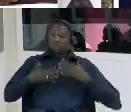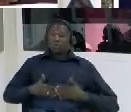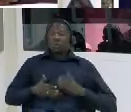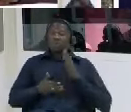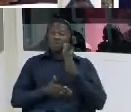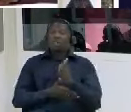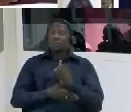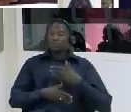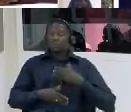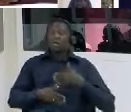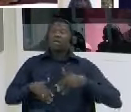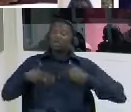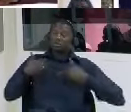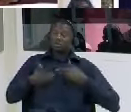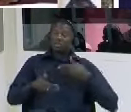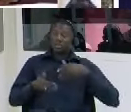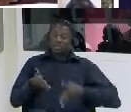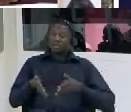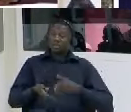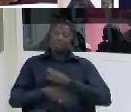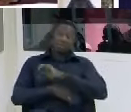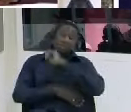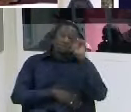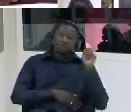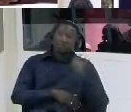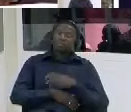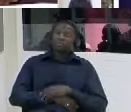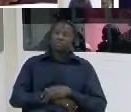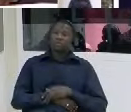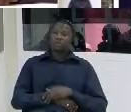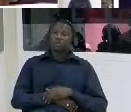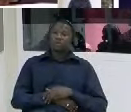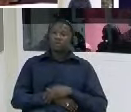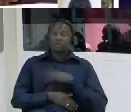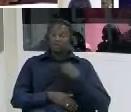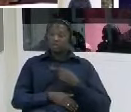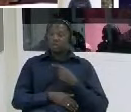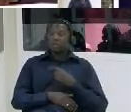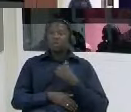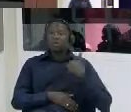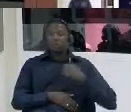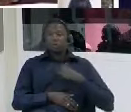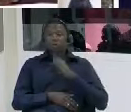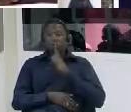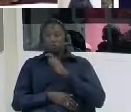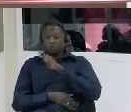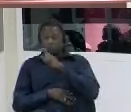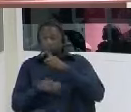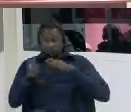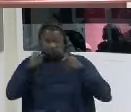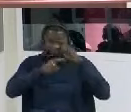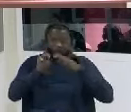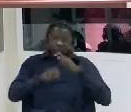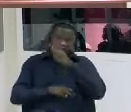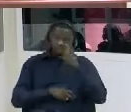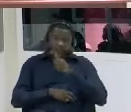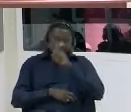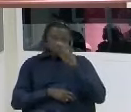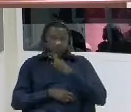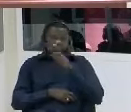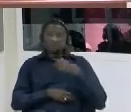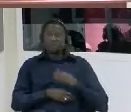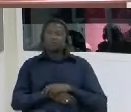and uh to the investigators i want to thank them particularly